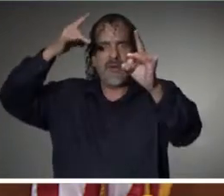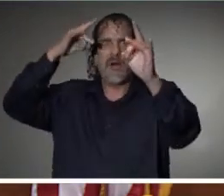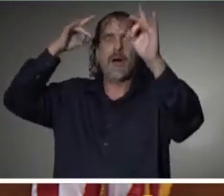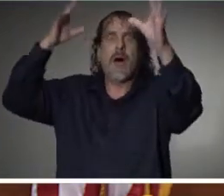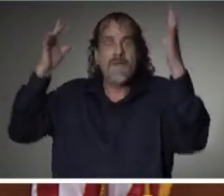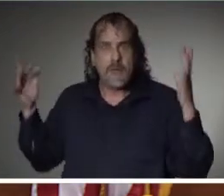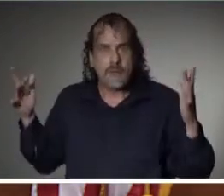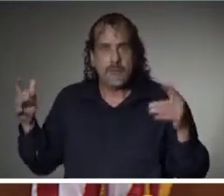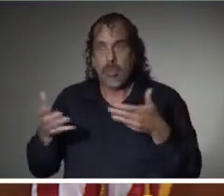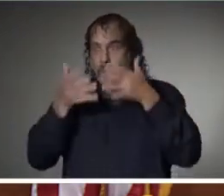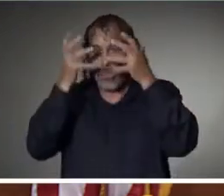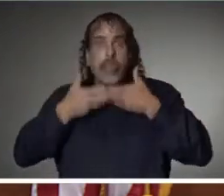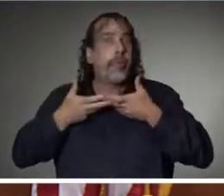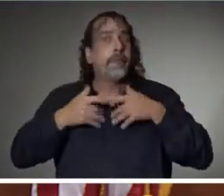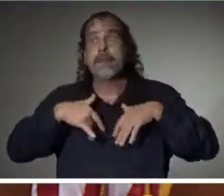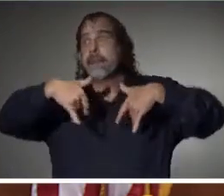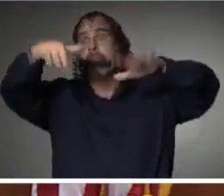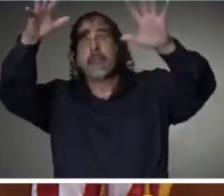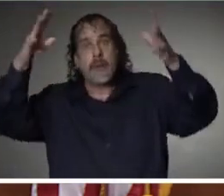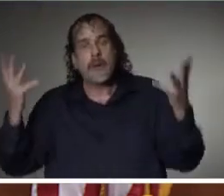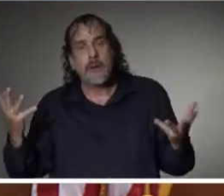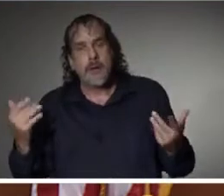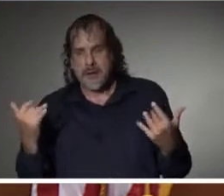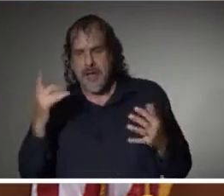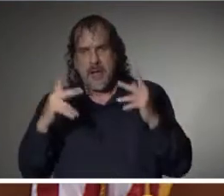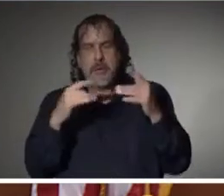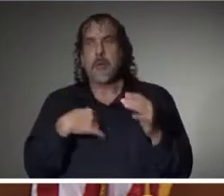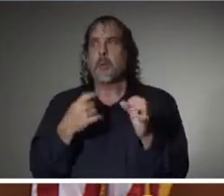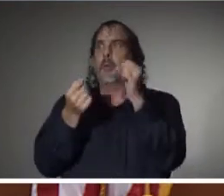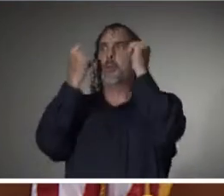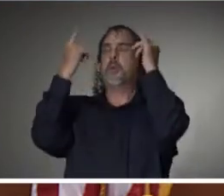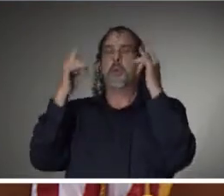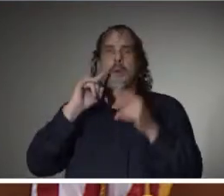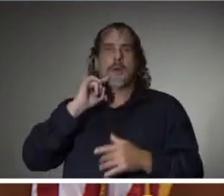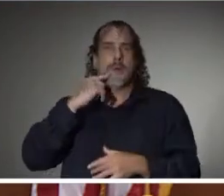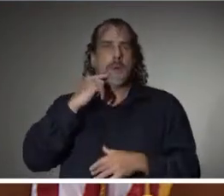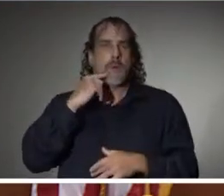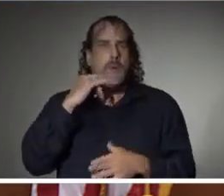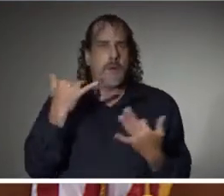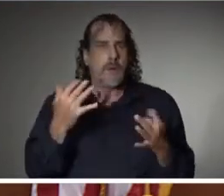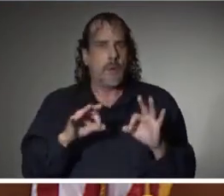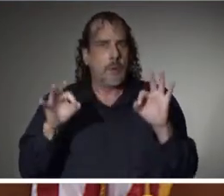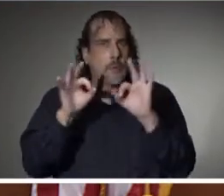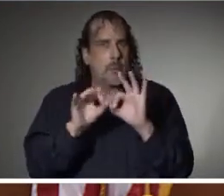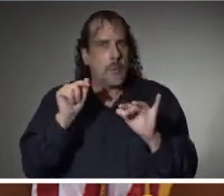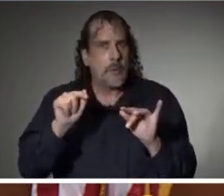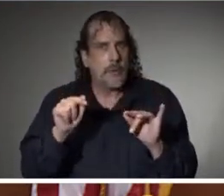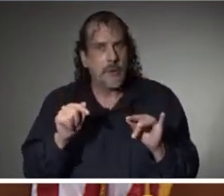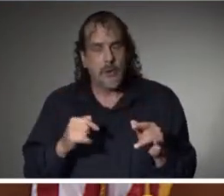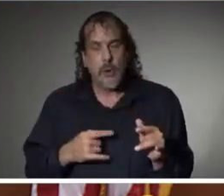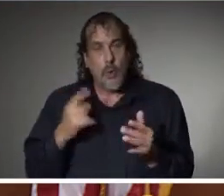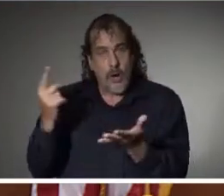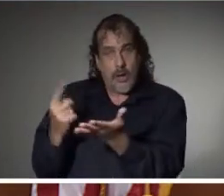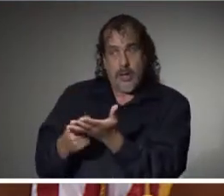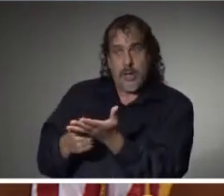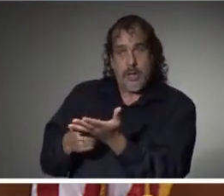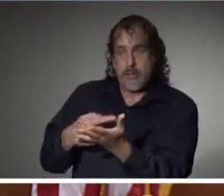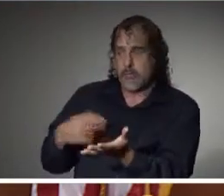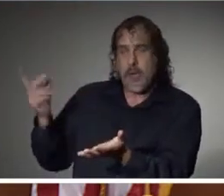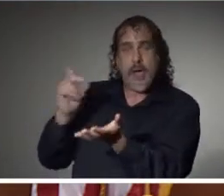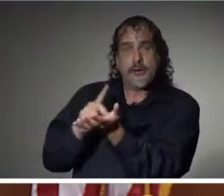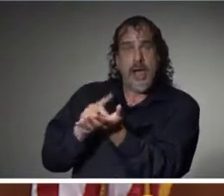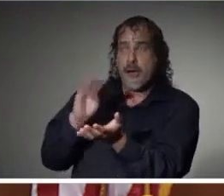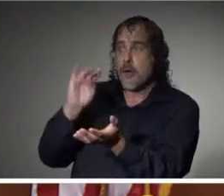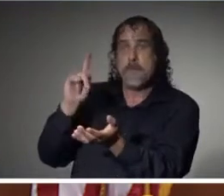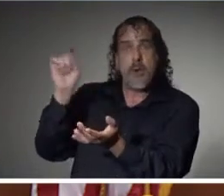People are understanding the importance of it. Now, one of the conversations we had today, Dr. Birx has worked all over the world